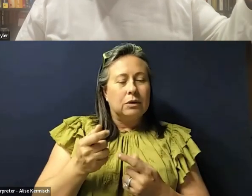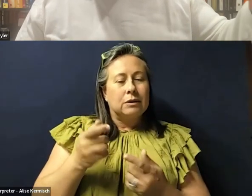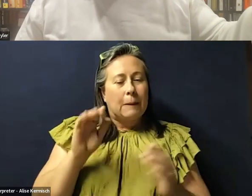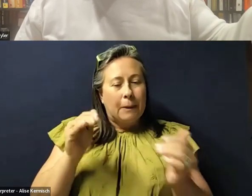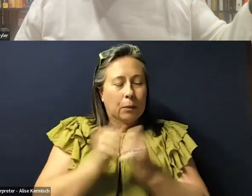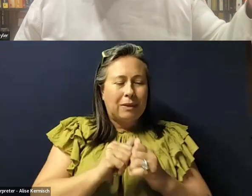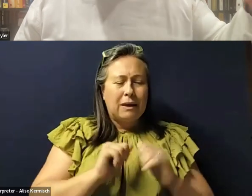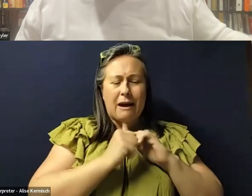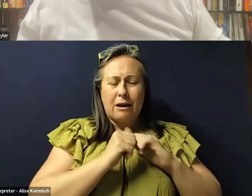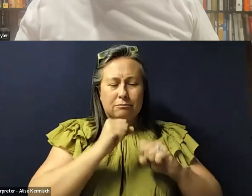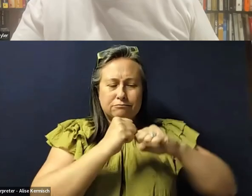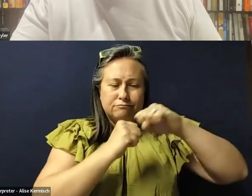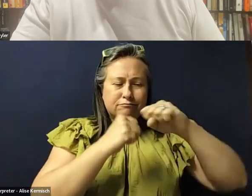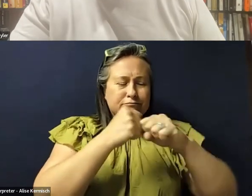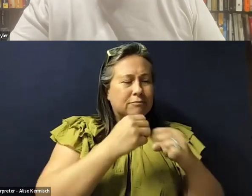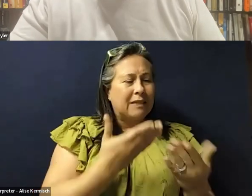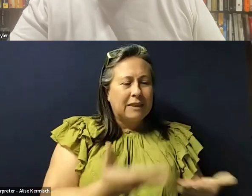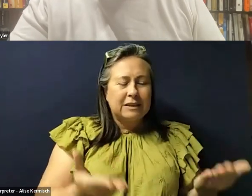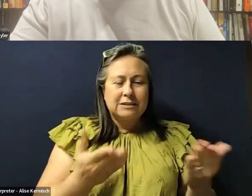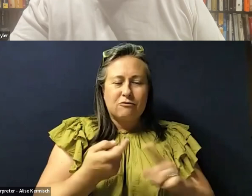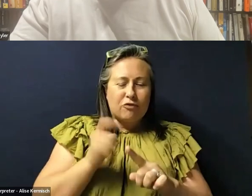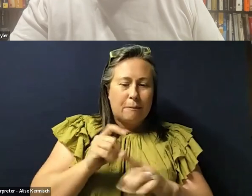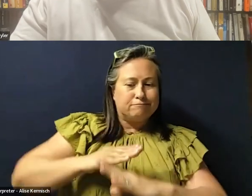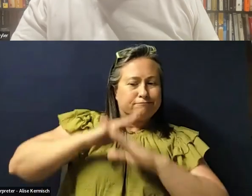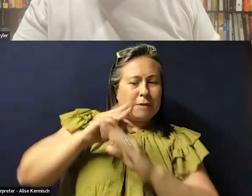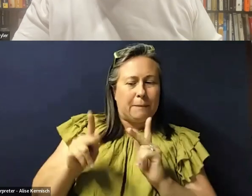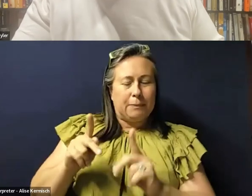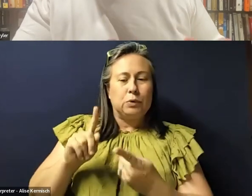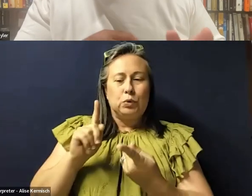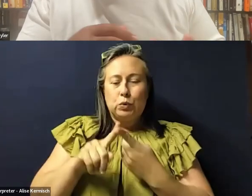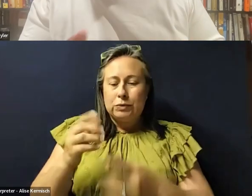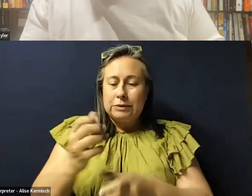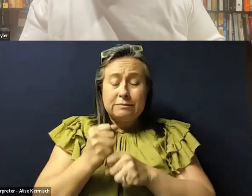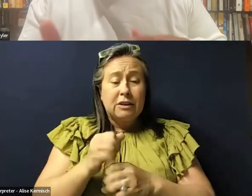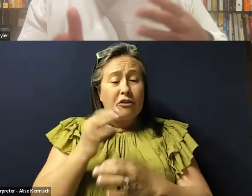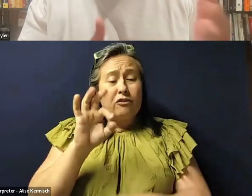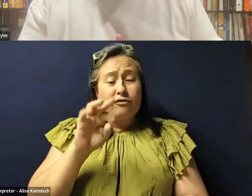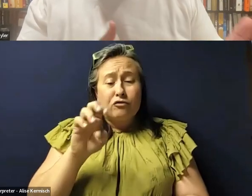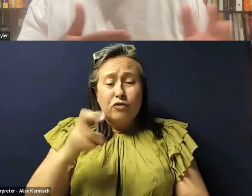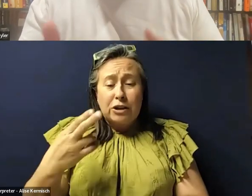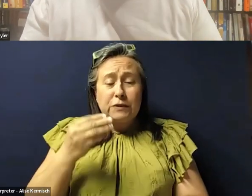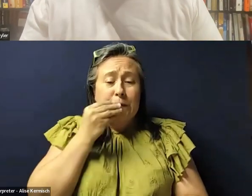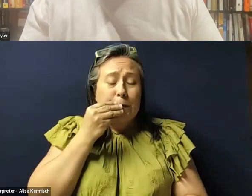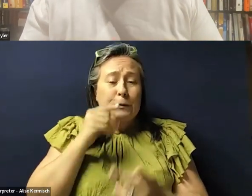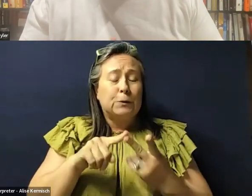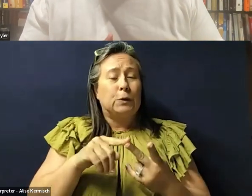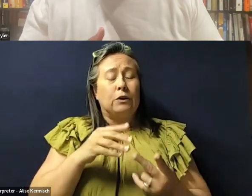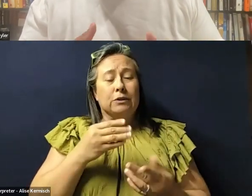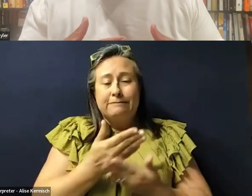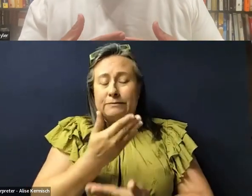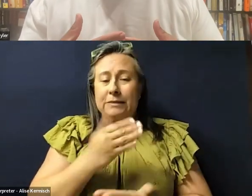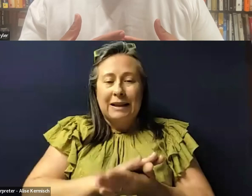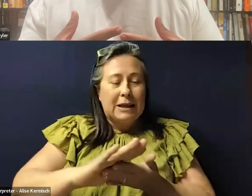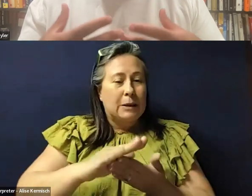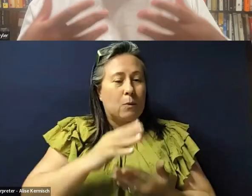barriers in place that prevent folks from getting access to fresh food and clean water and better health care and housing or even